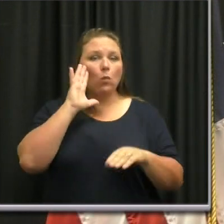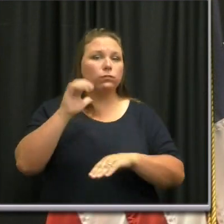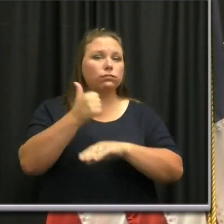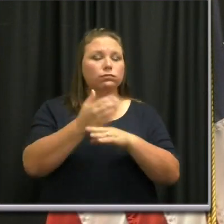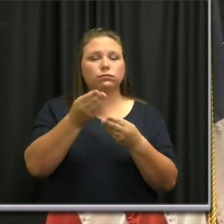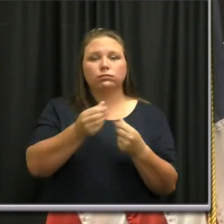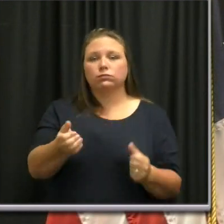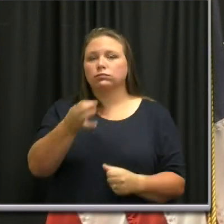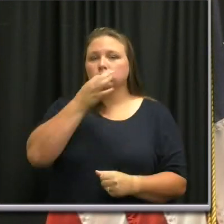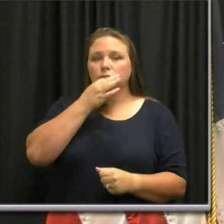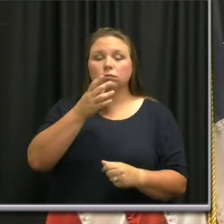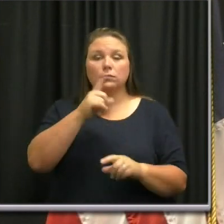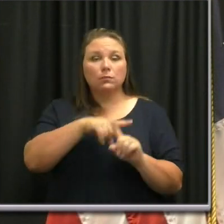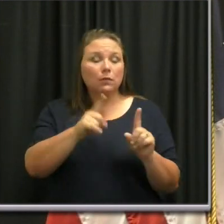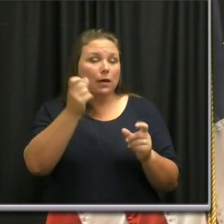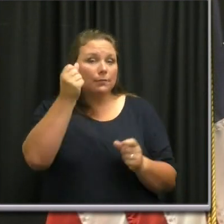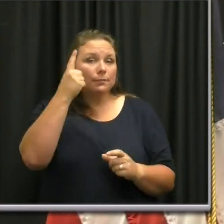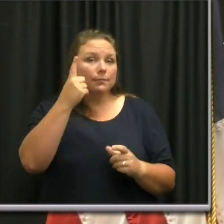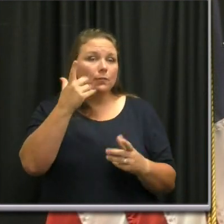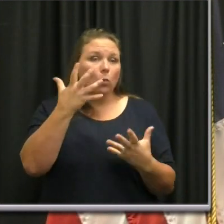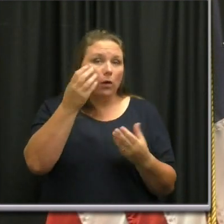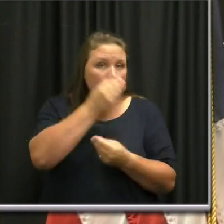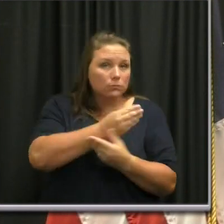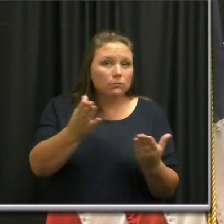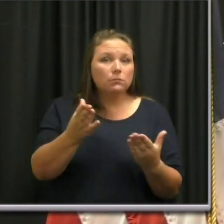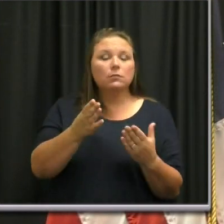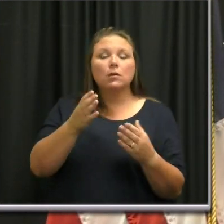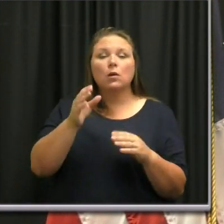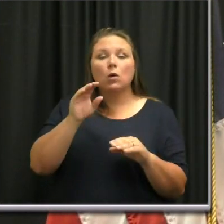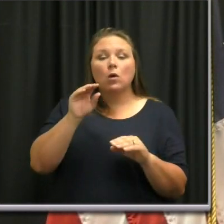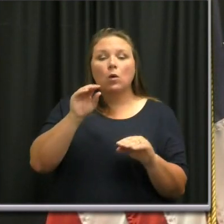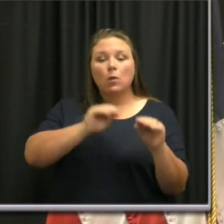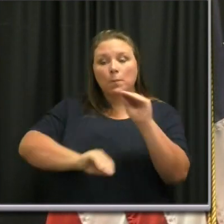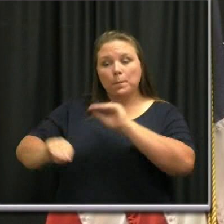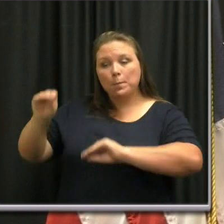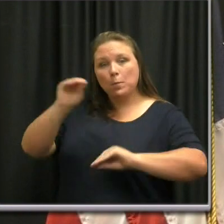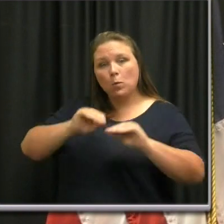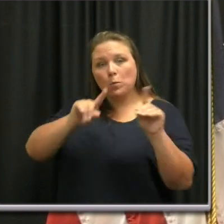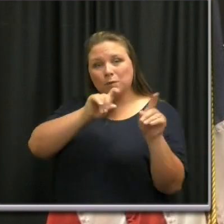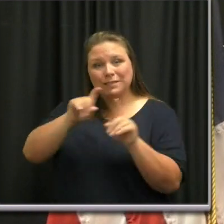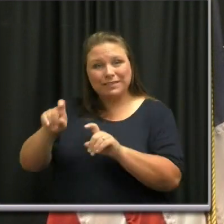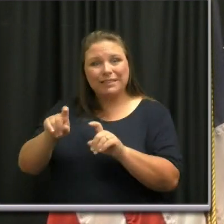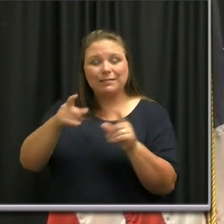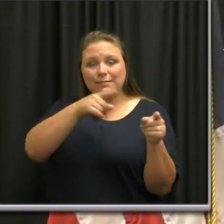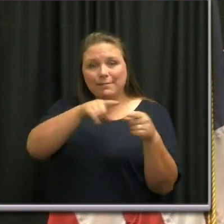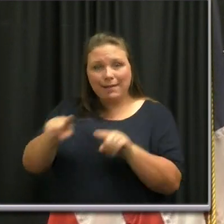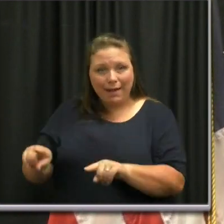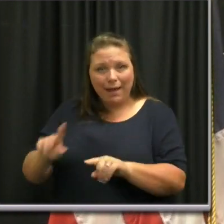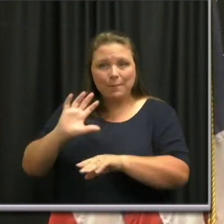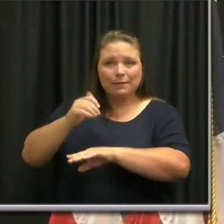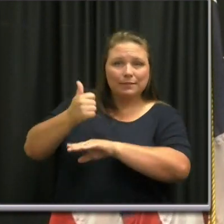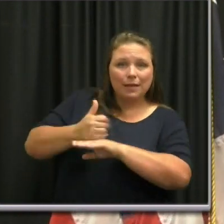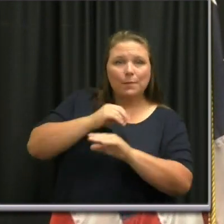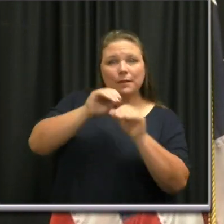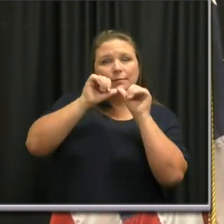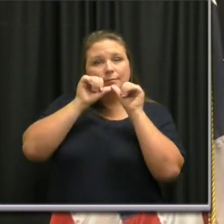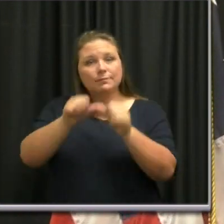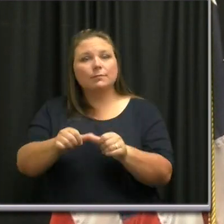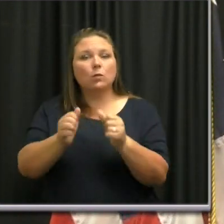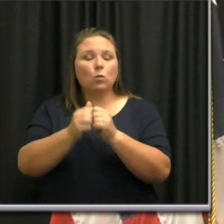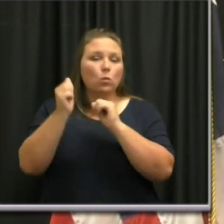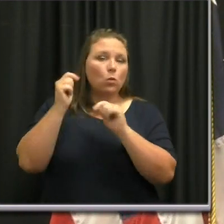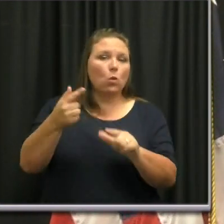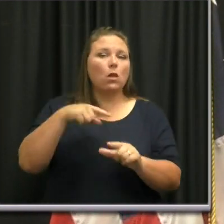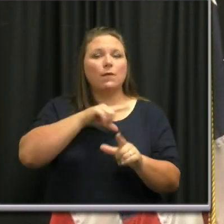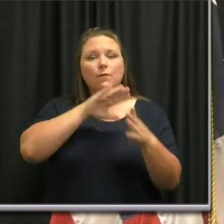We're pleased to let you know that mobile testing efforts are being implemented and are continuing with all